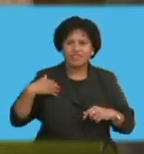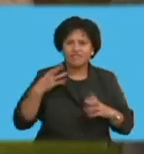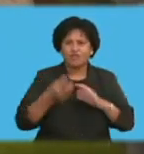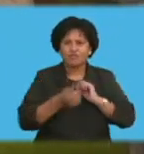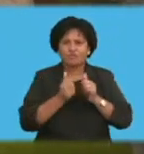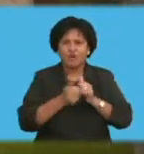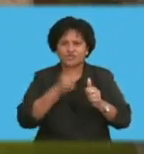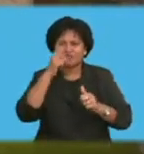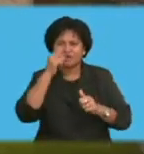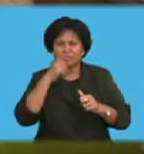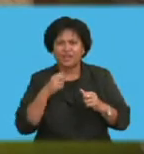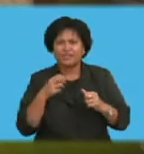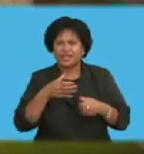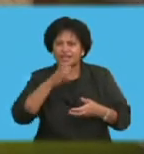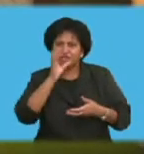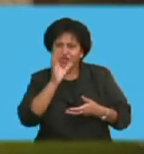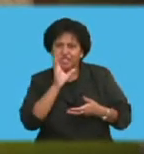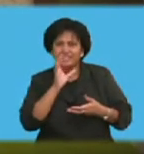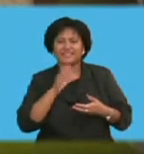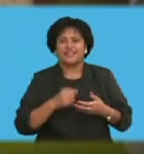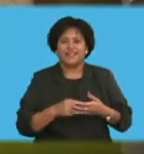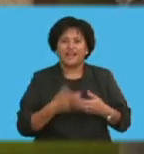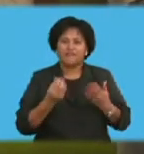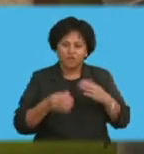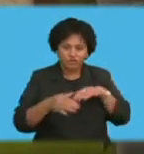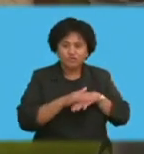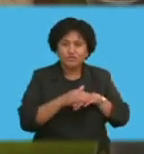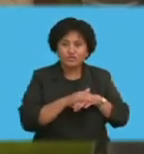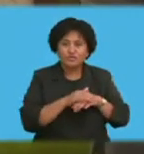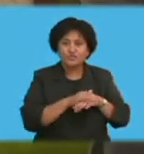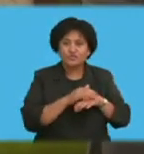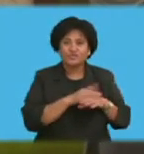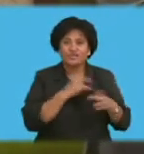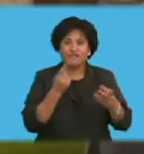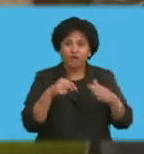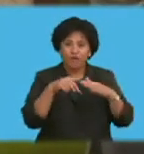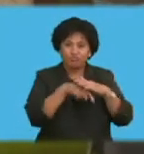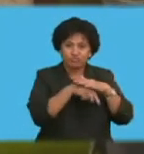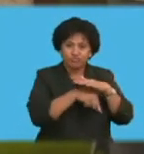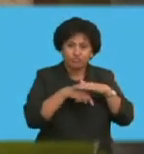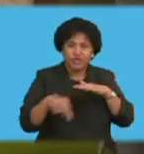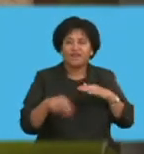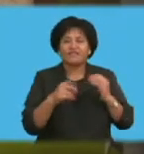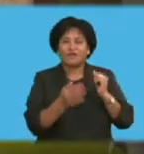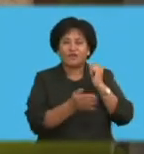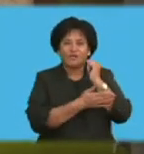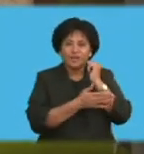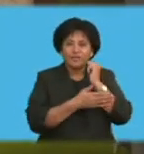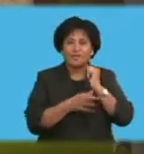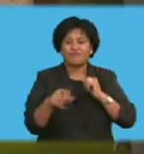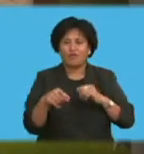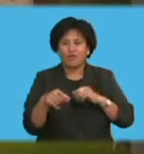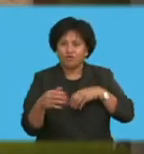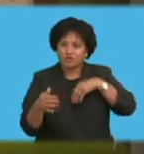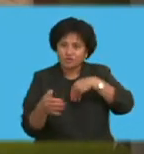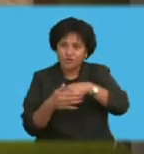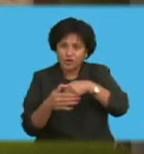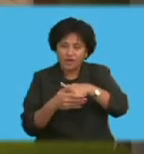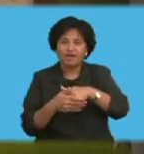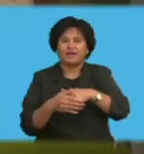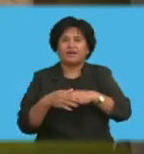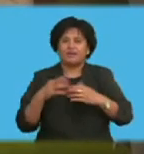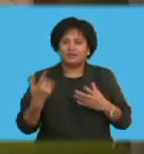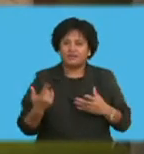sports equipment, boots designed for rugby, soccer, boxing, etc., bike books, shoes,